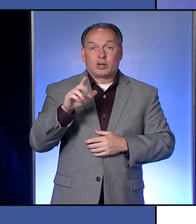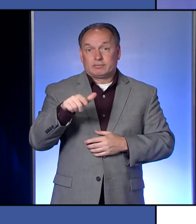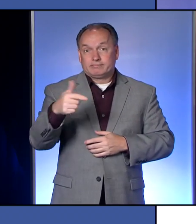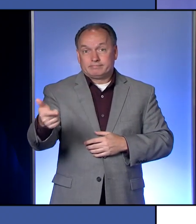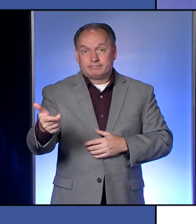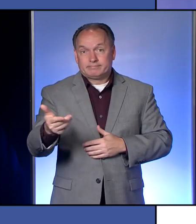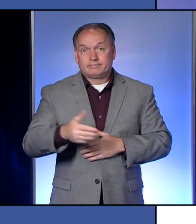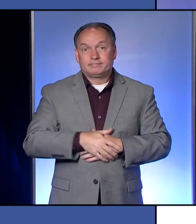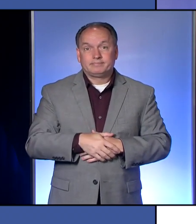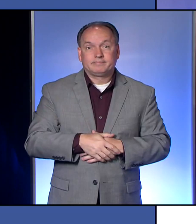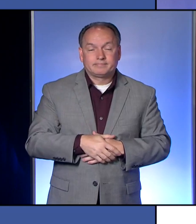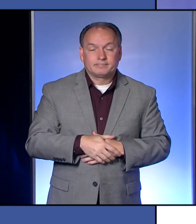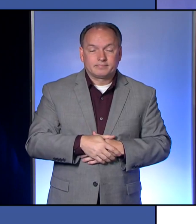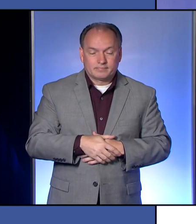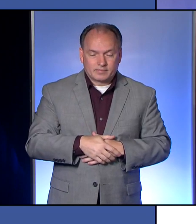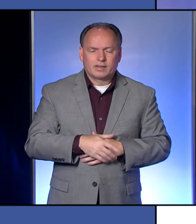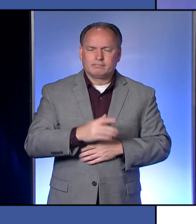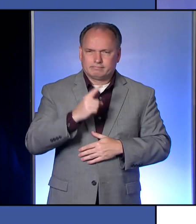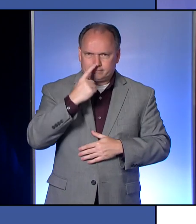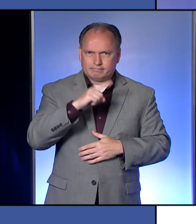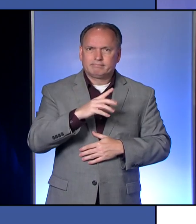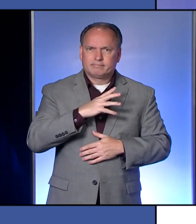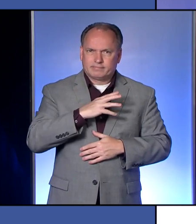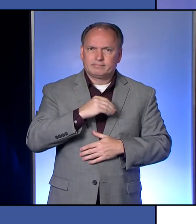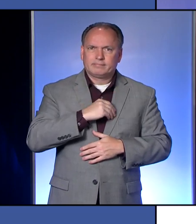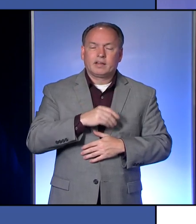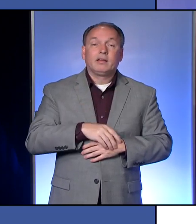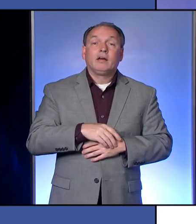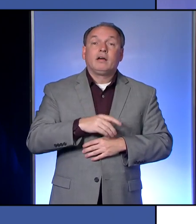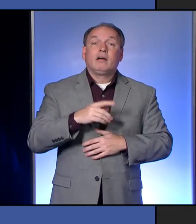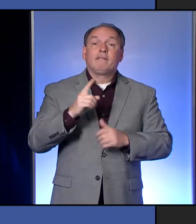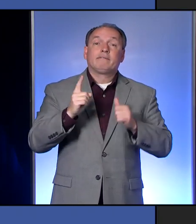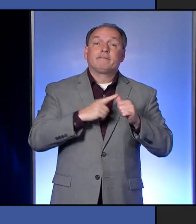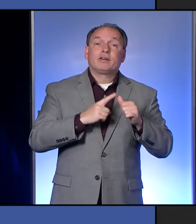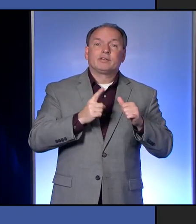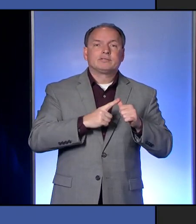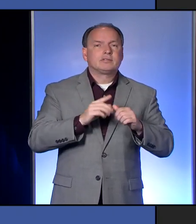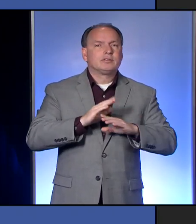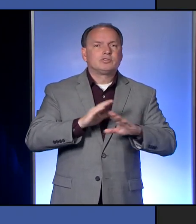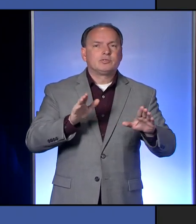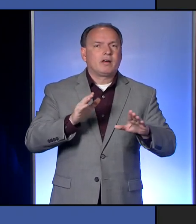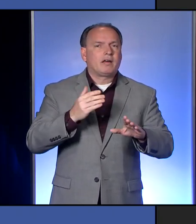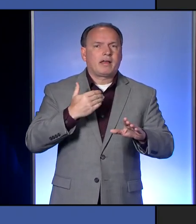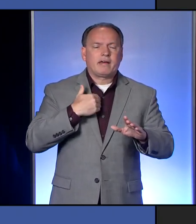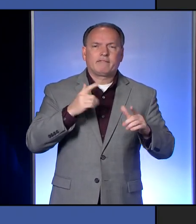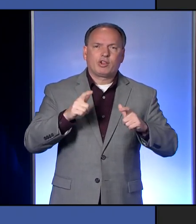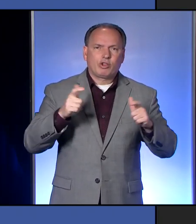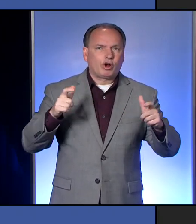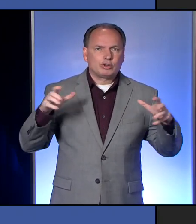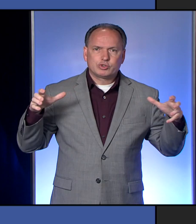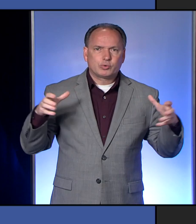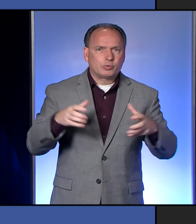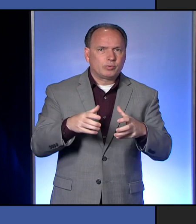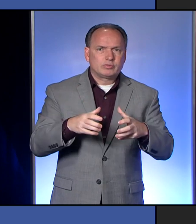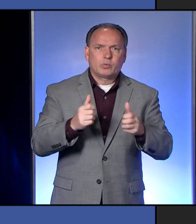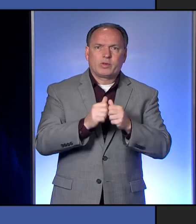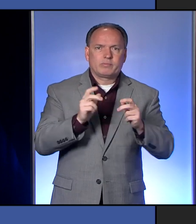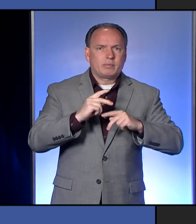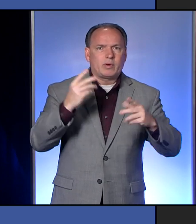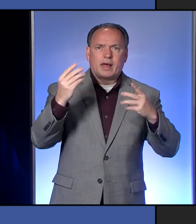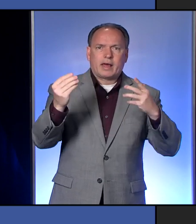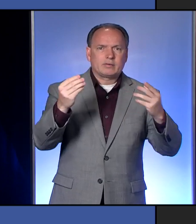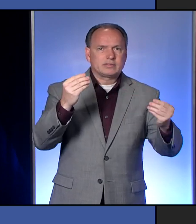one first? Oh, I sure will. First off, do not have large gatherings with people